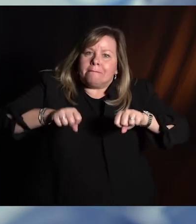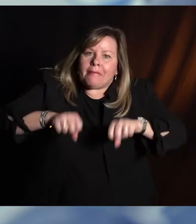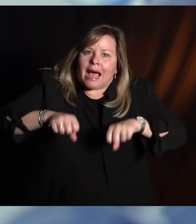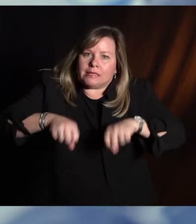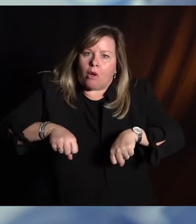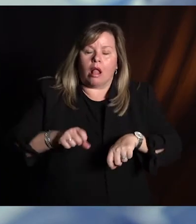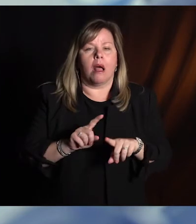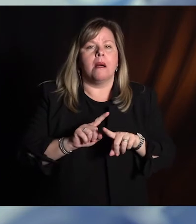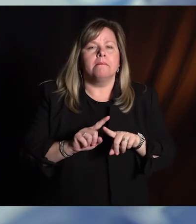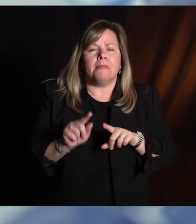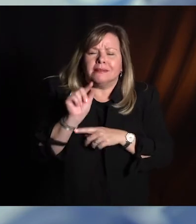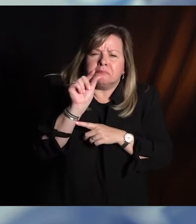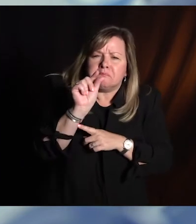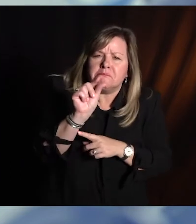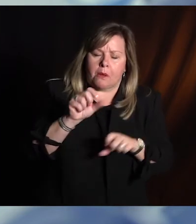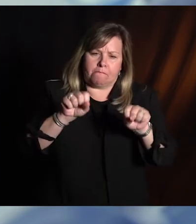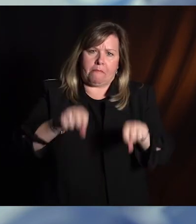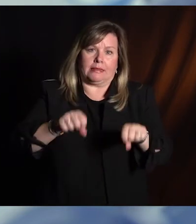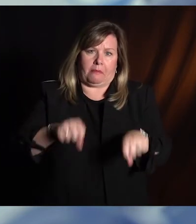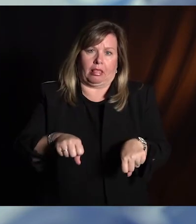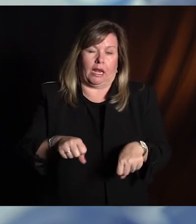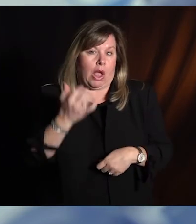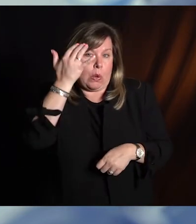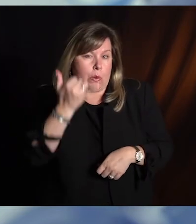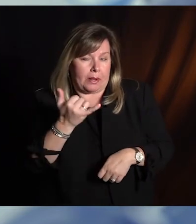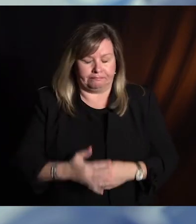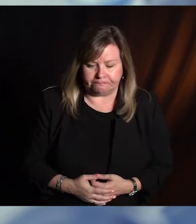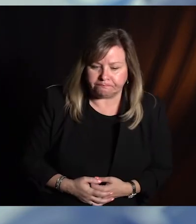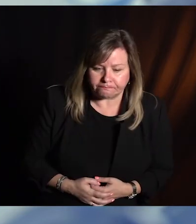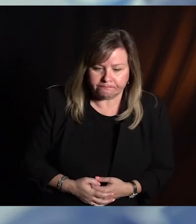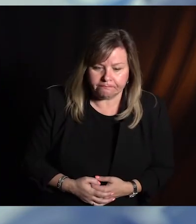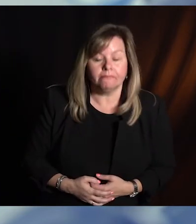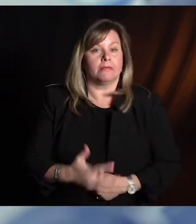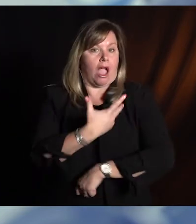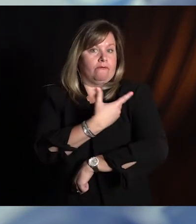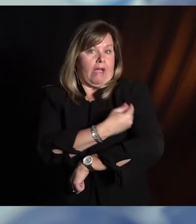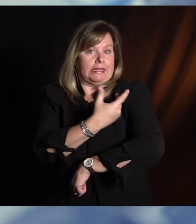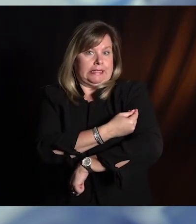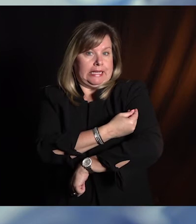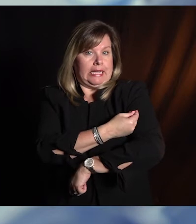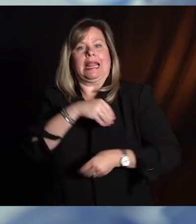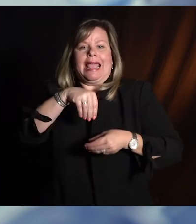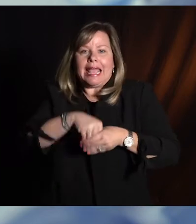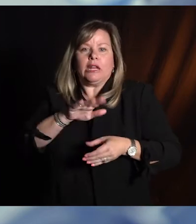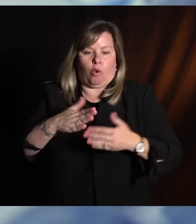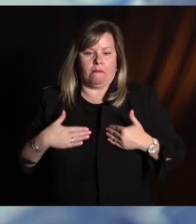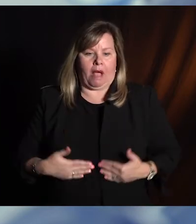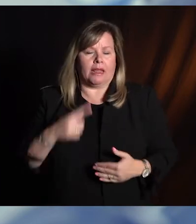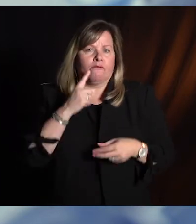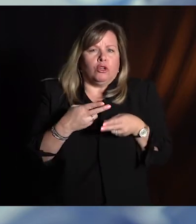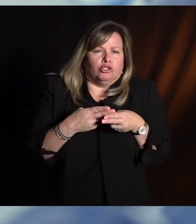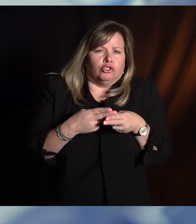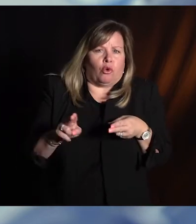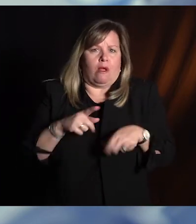it's a very, very remote possibility for a number of reasons. First of all, that vaccine is in your body for a very short period of time.